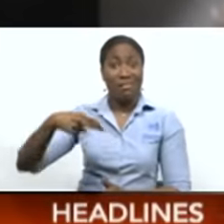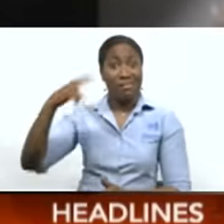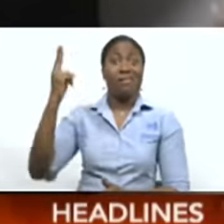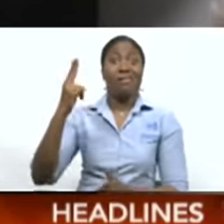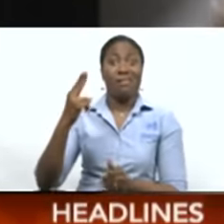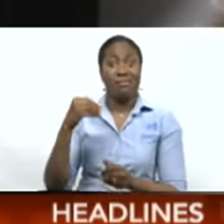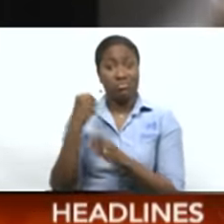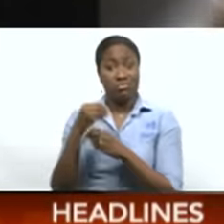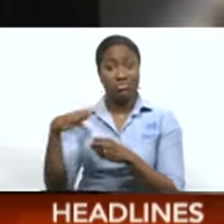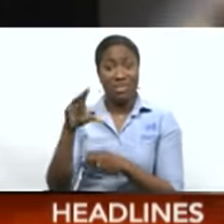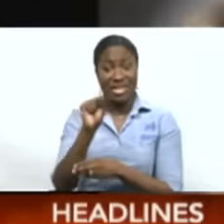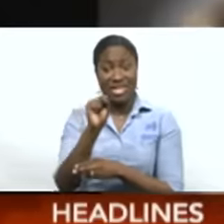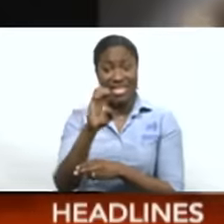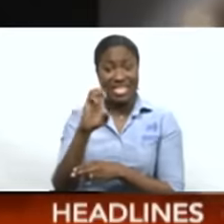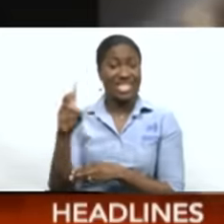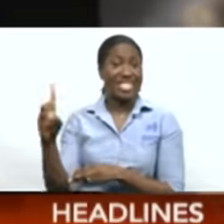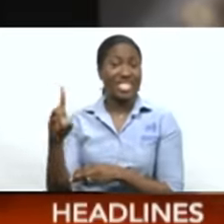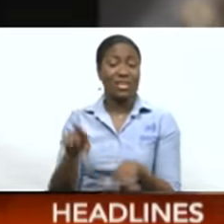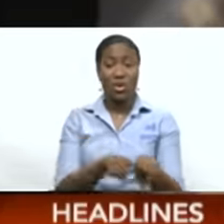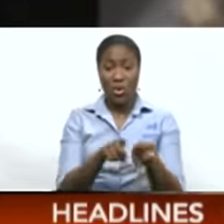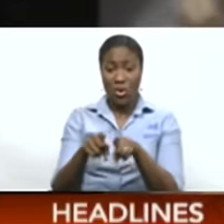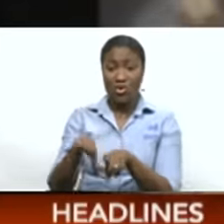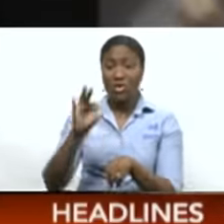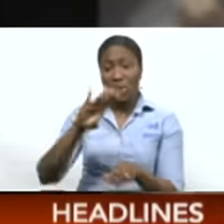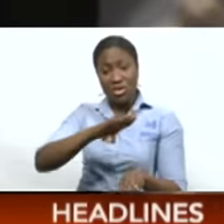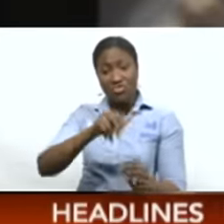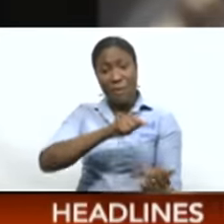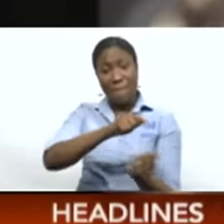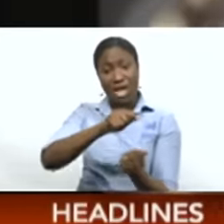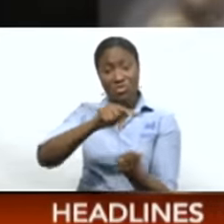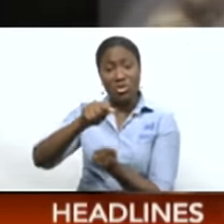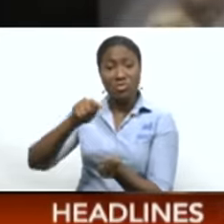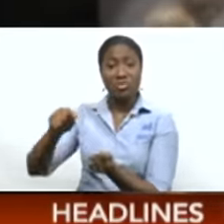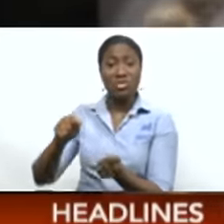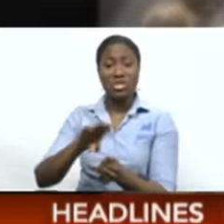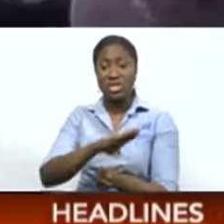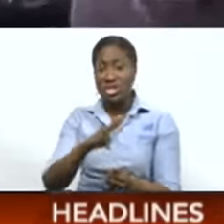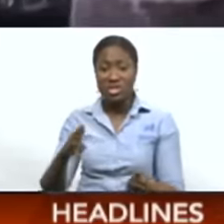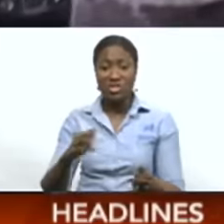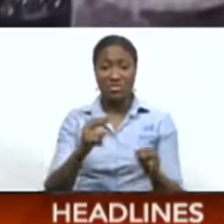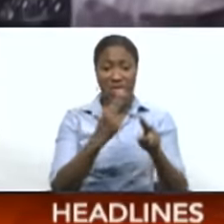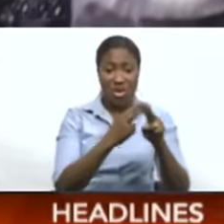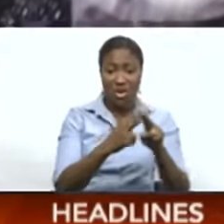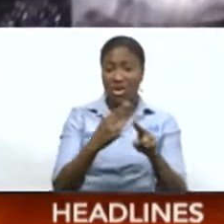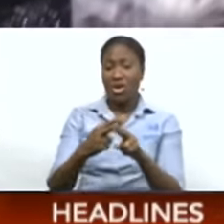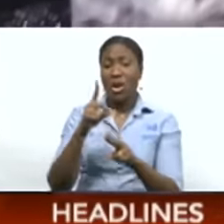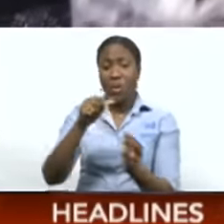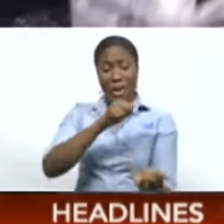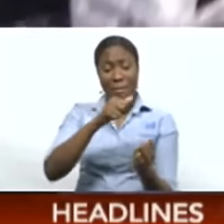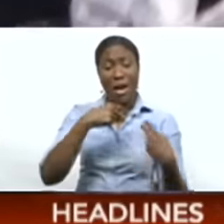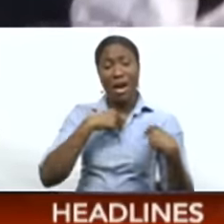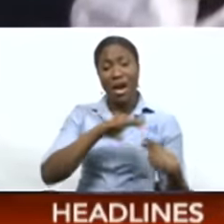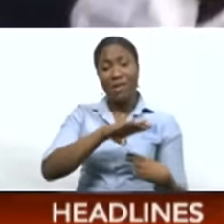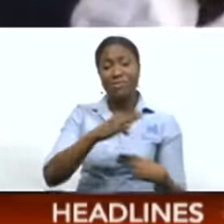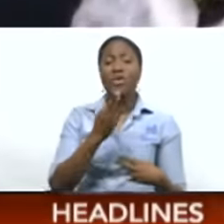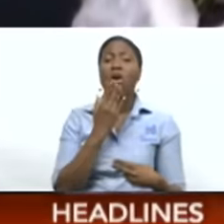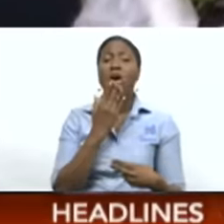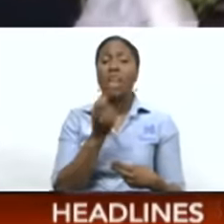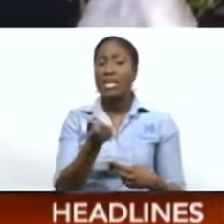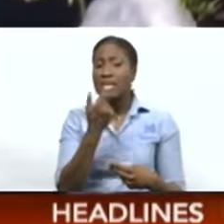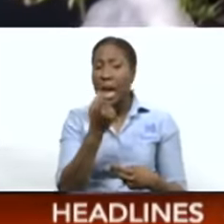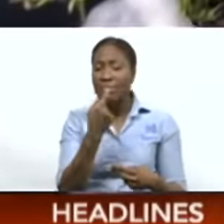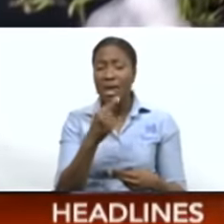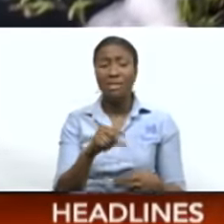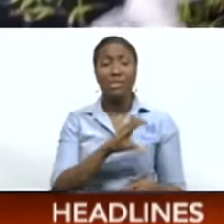They also found an assortment of packaging with various labels and branding. A pack containing several colored tablets were also